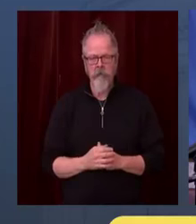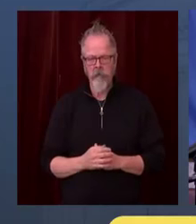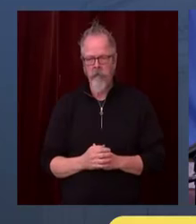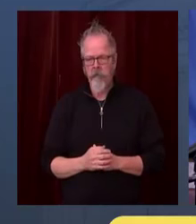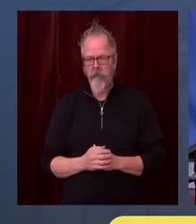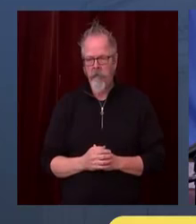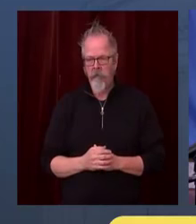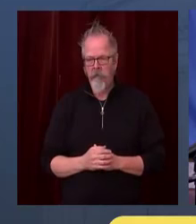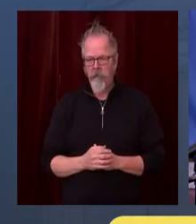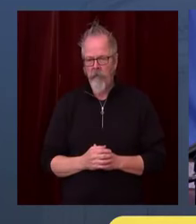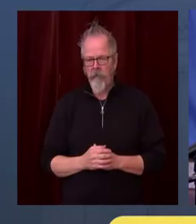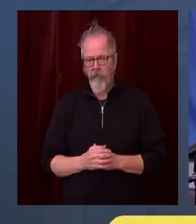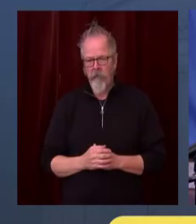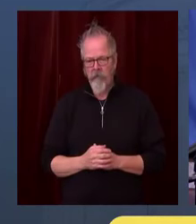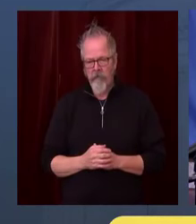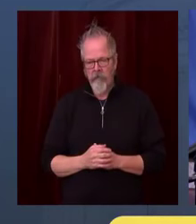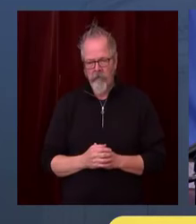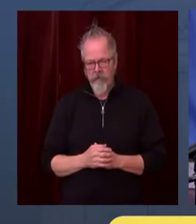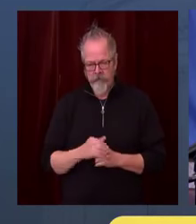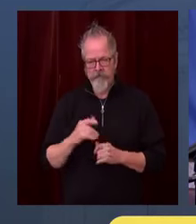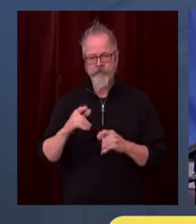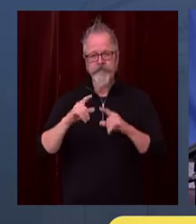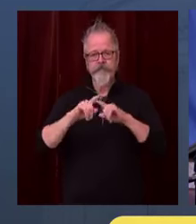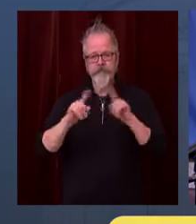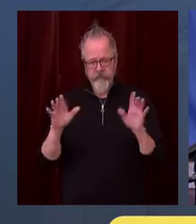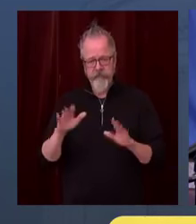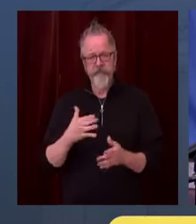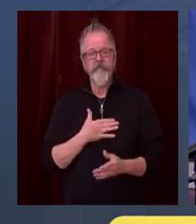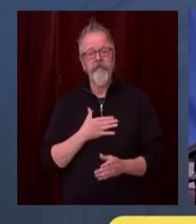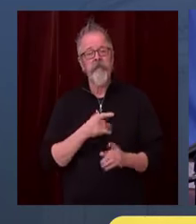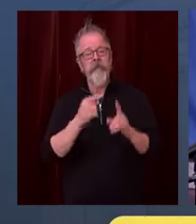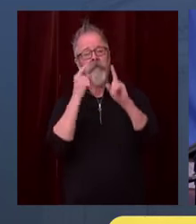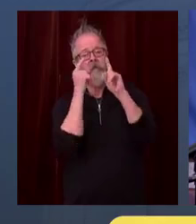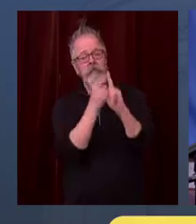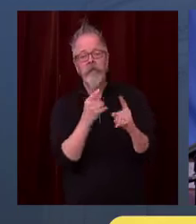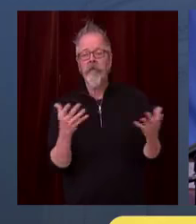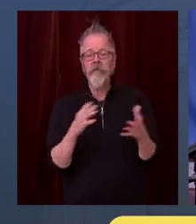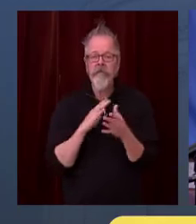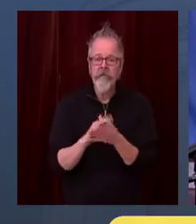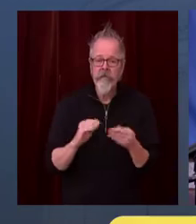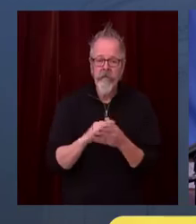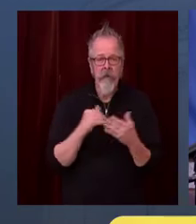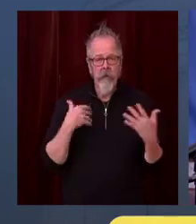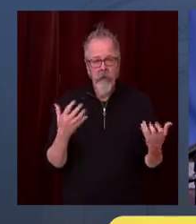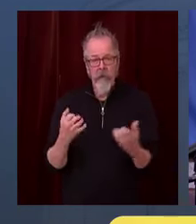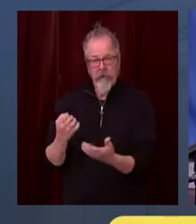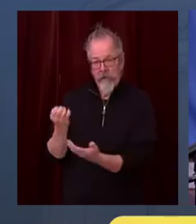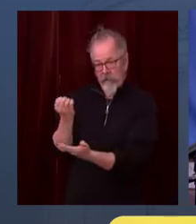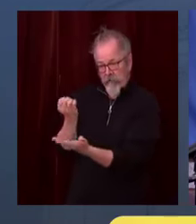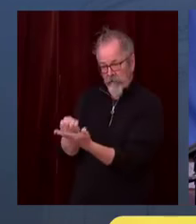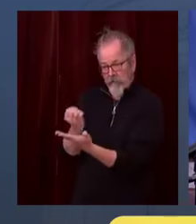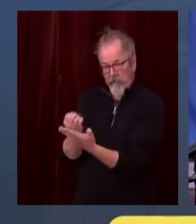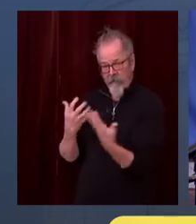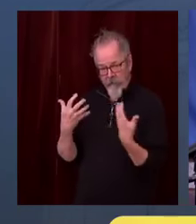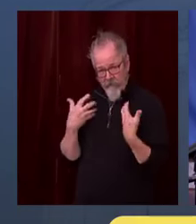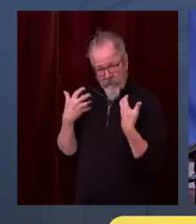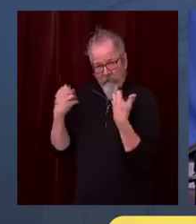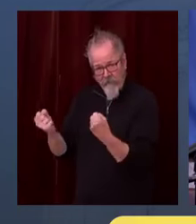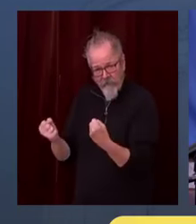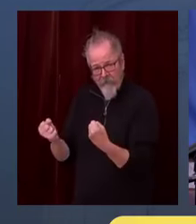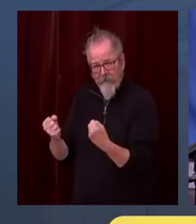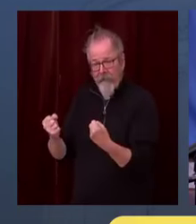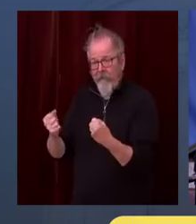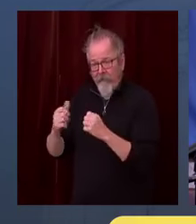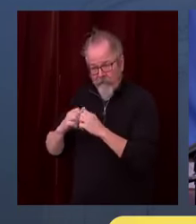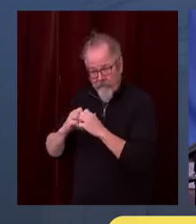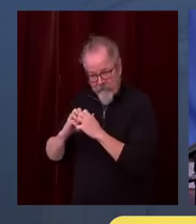economic recovery, which we all desperately want, without knocking down this virus. That is an economic principle we have to realize